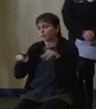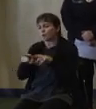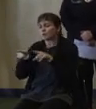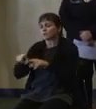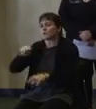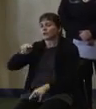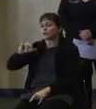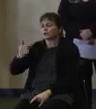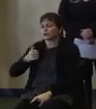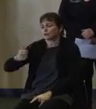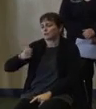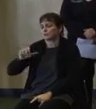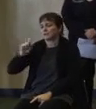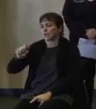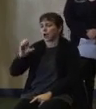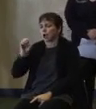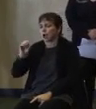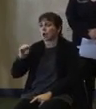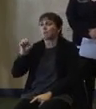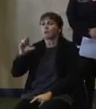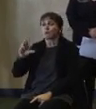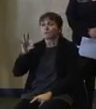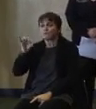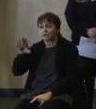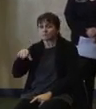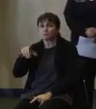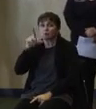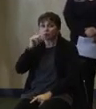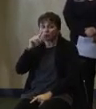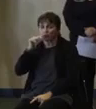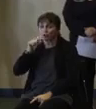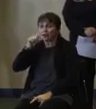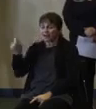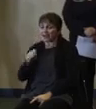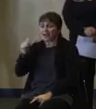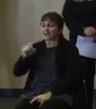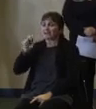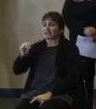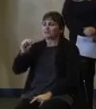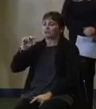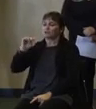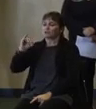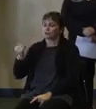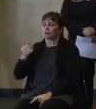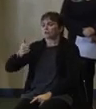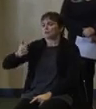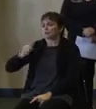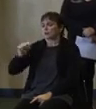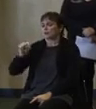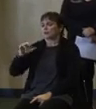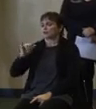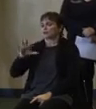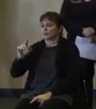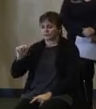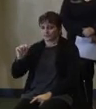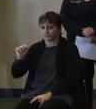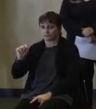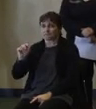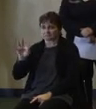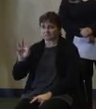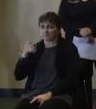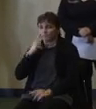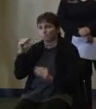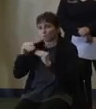Transit dot com or on Facebook and Twitter at NJ Transit. And again, we are incredibly